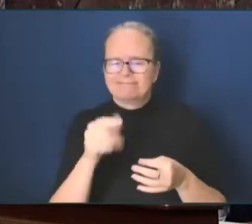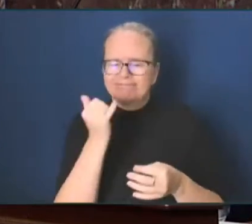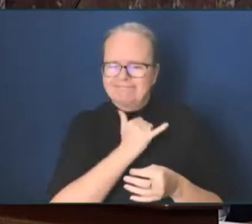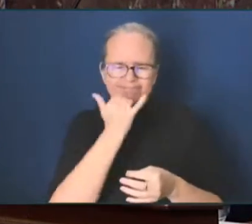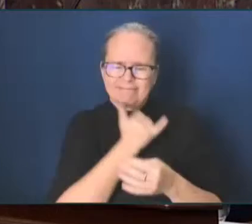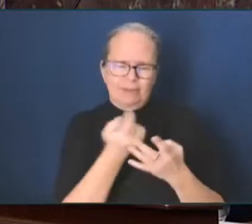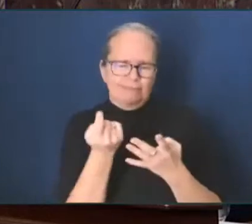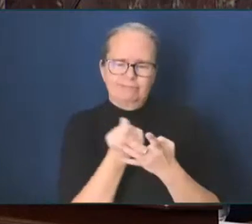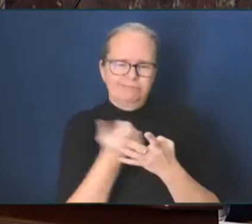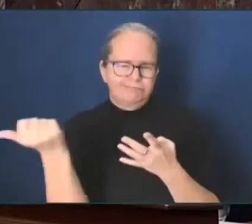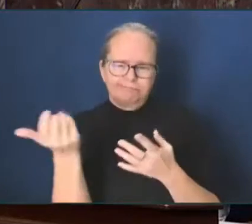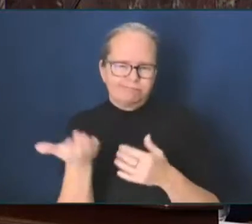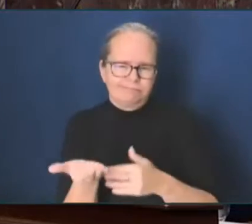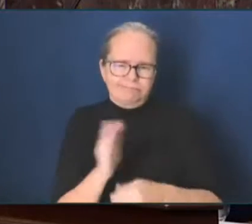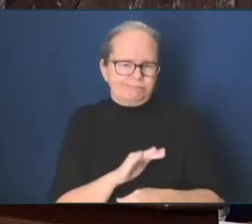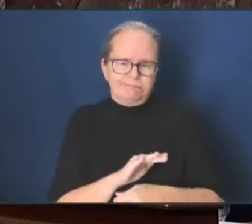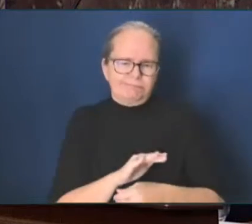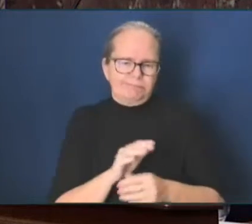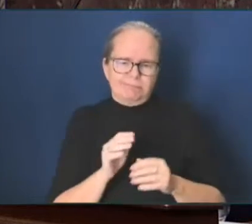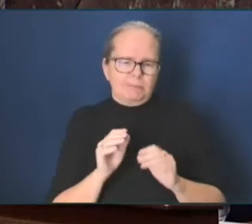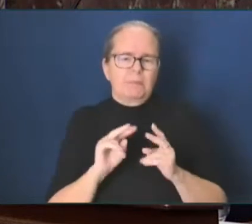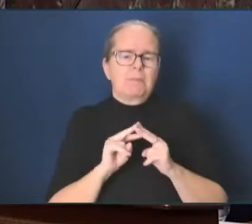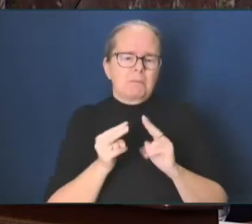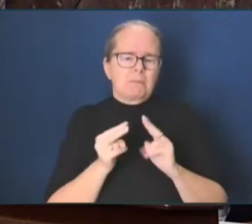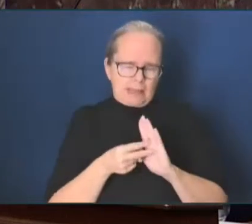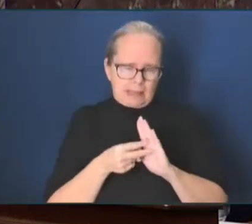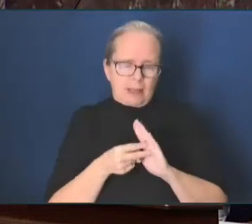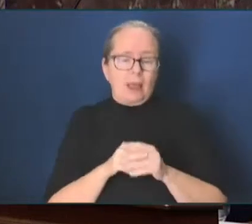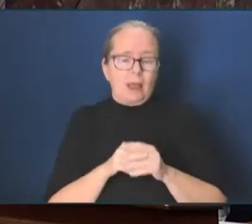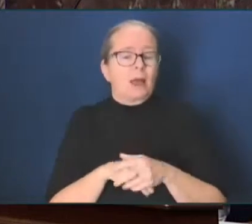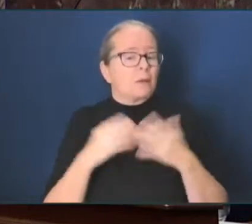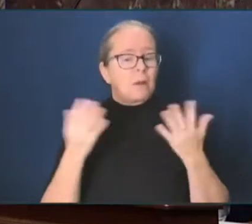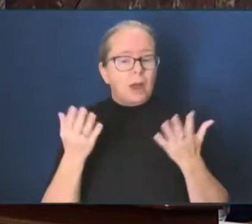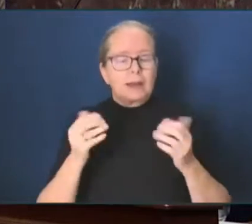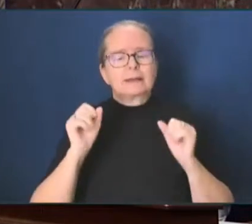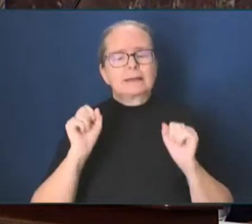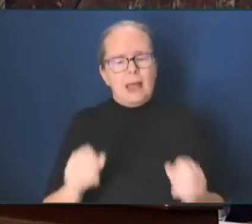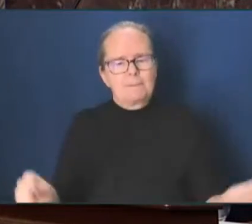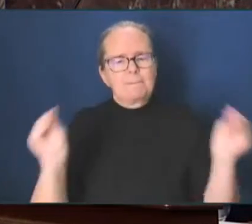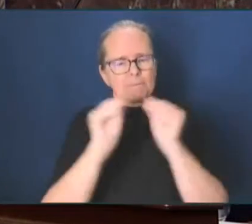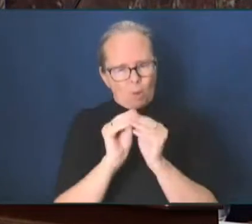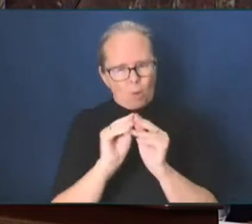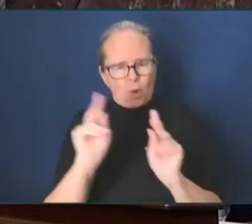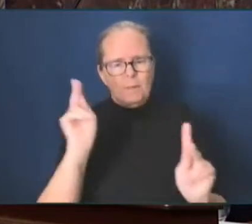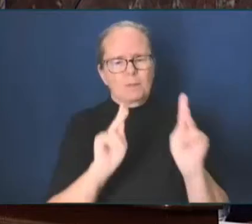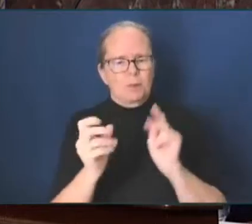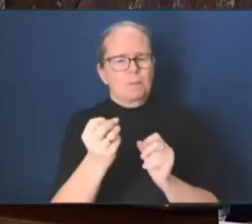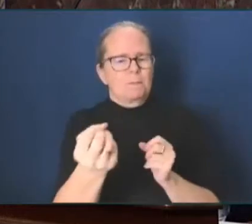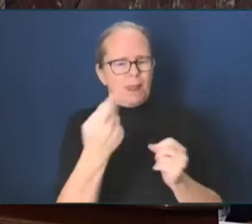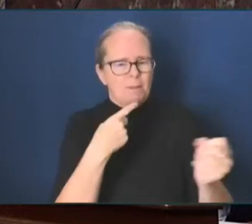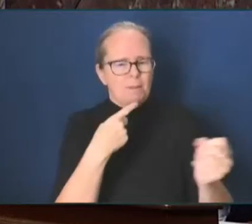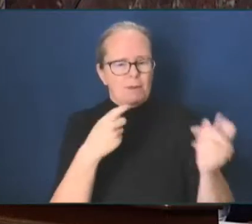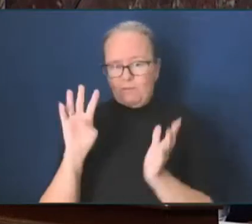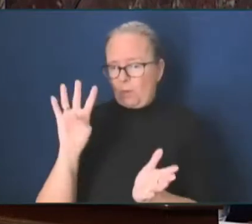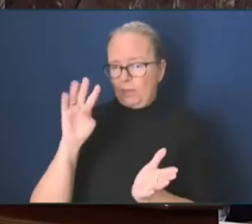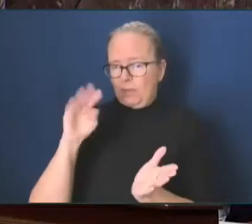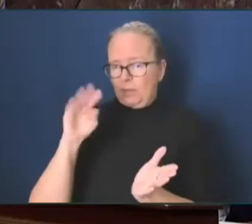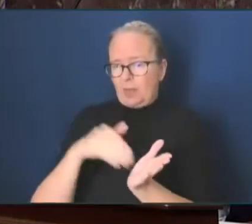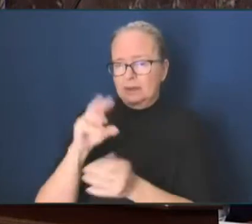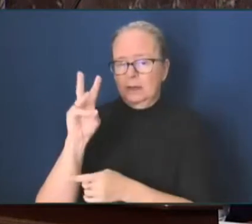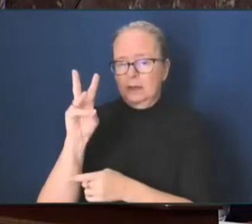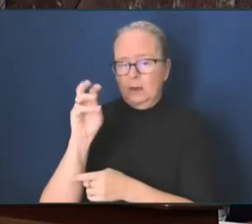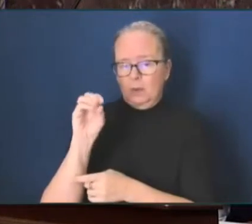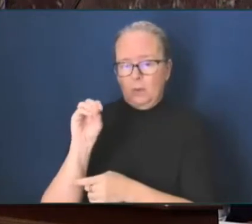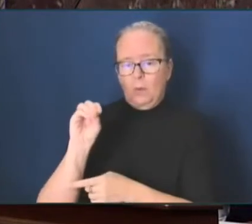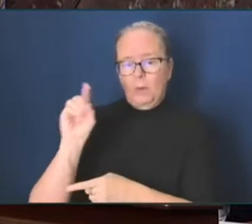workers, 4,601 food service and housekeeping staff. Many of us have been